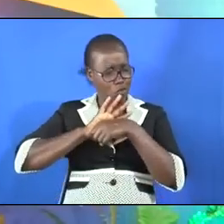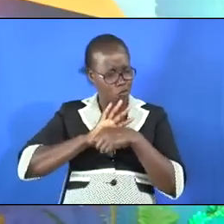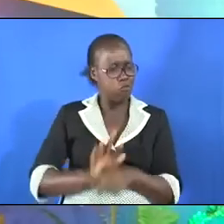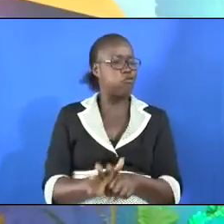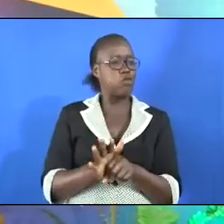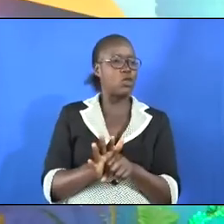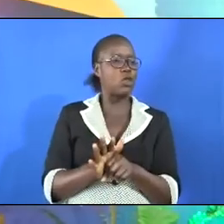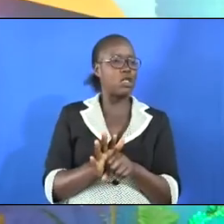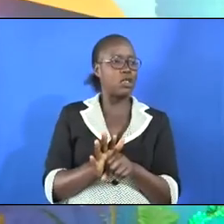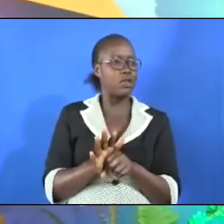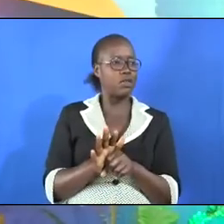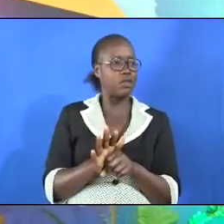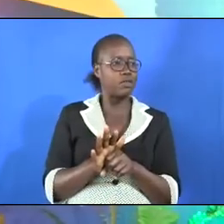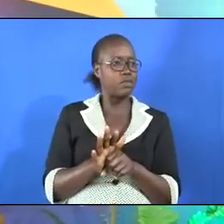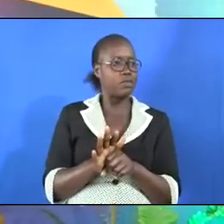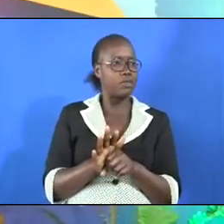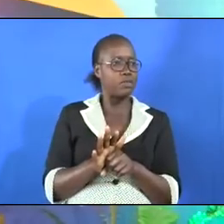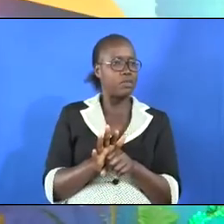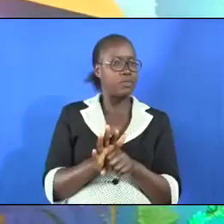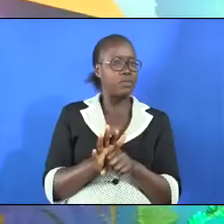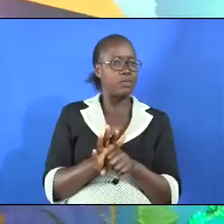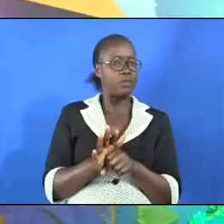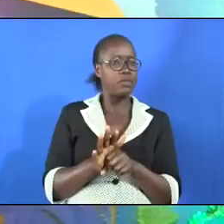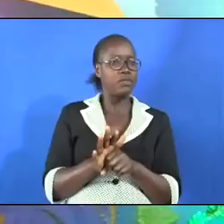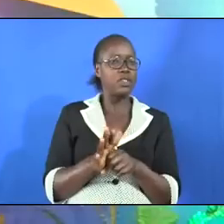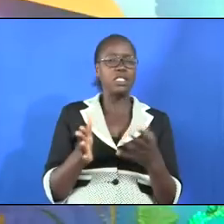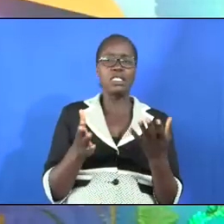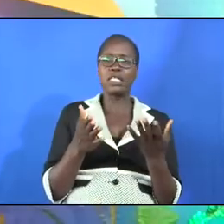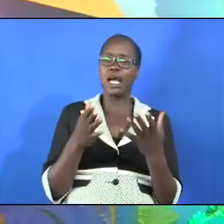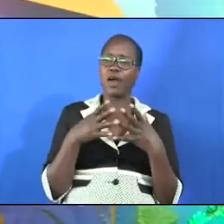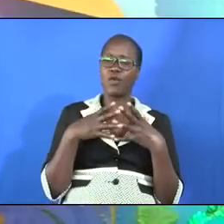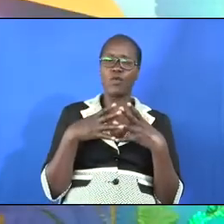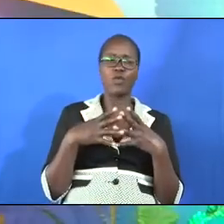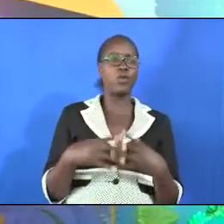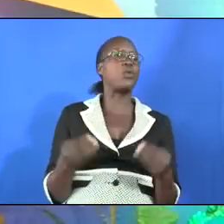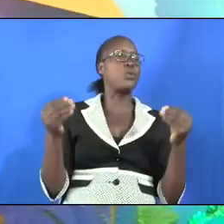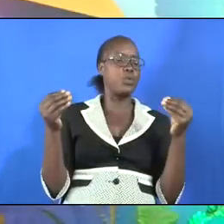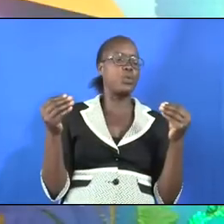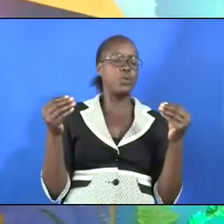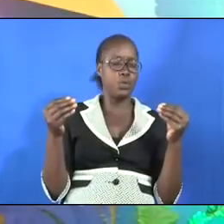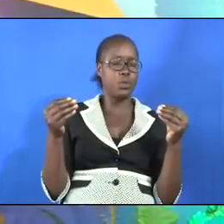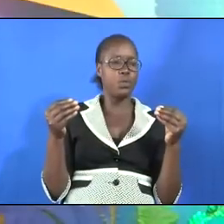has gone out of the door. And we praise God for this.